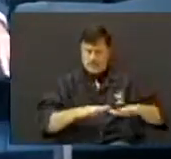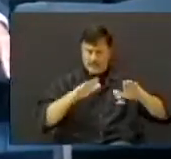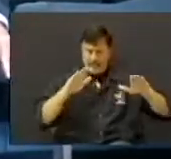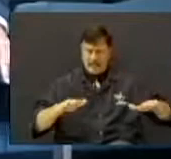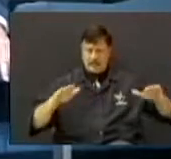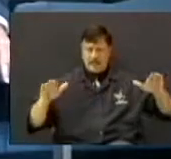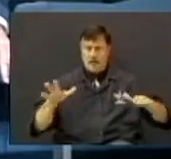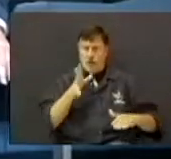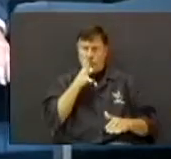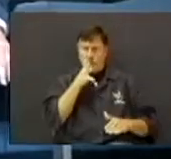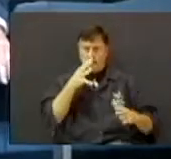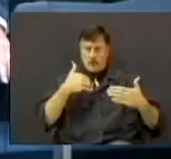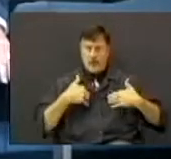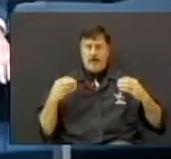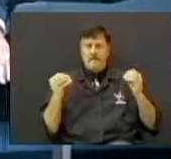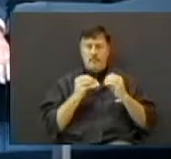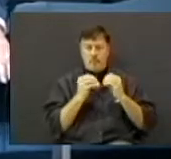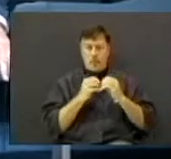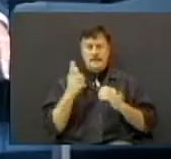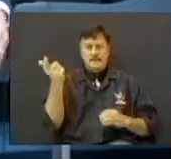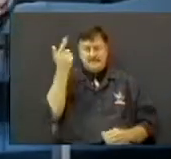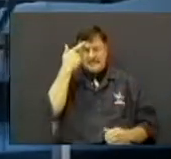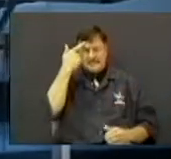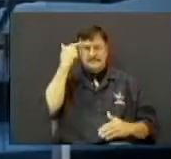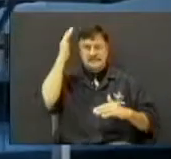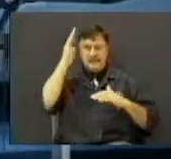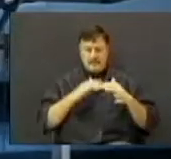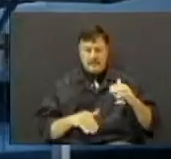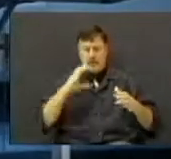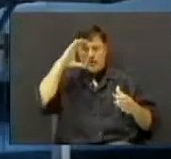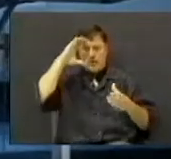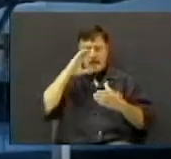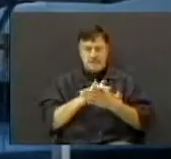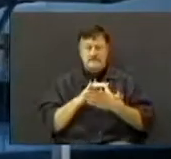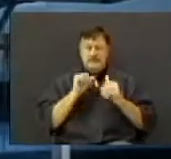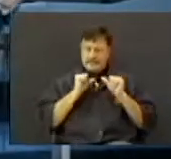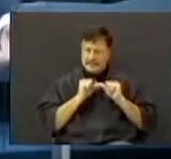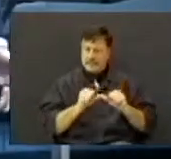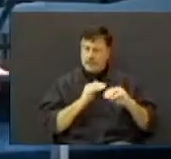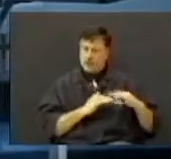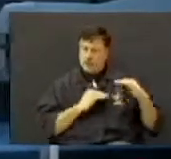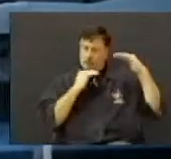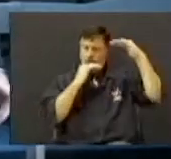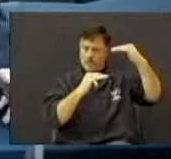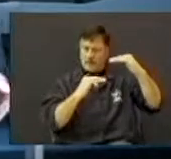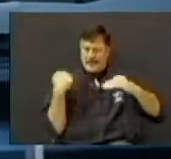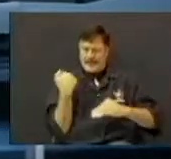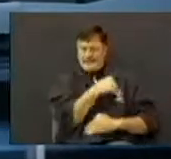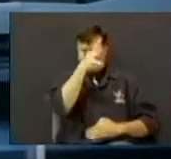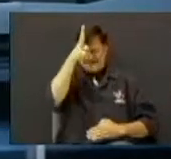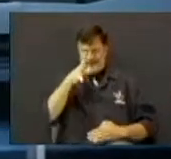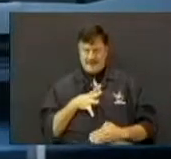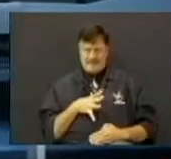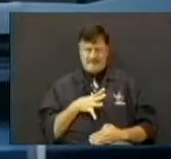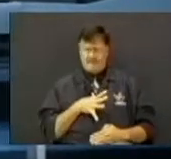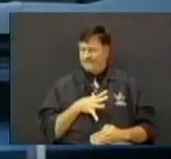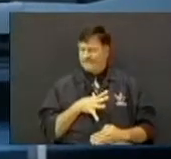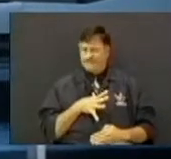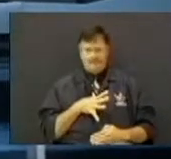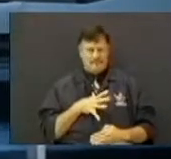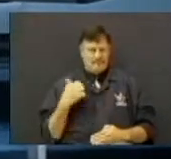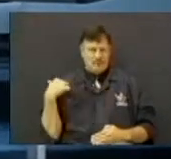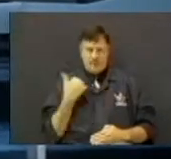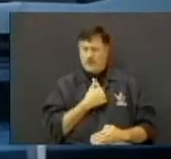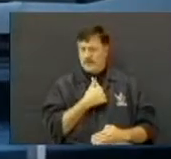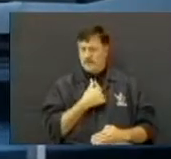you got more sense than your husband. You keep doing that. Because us men, we just eat. We eat